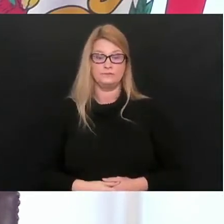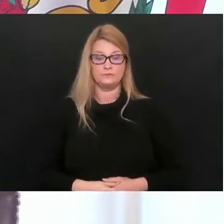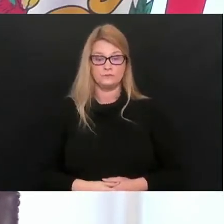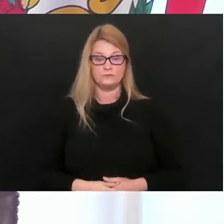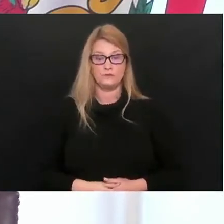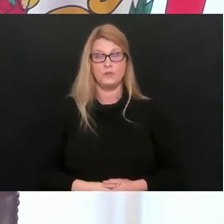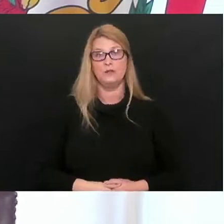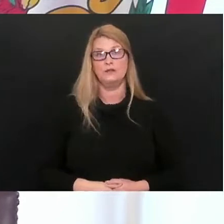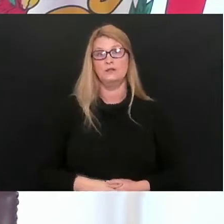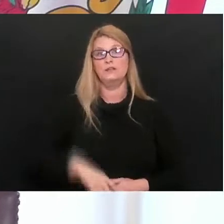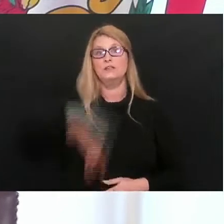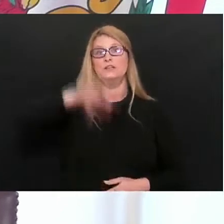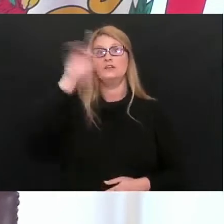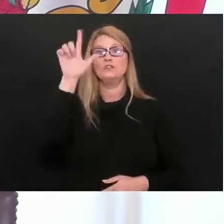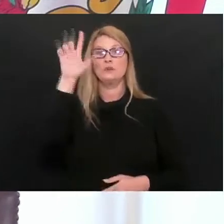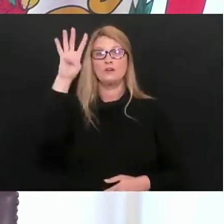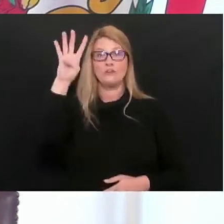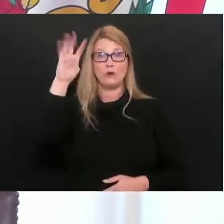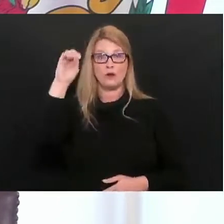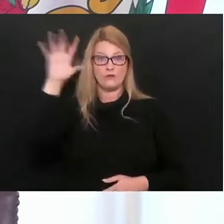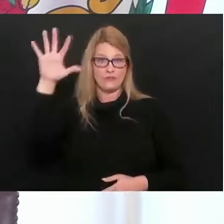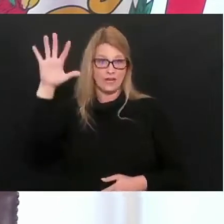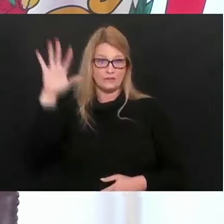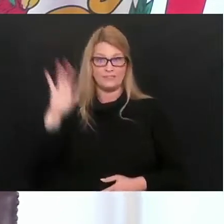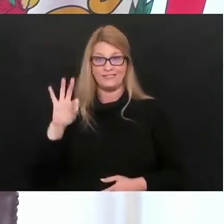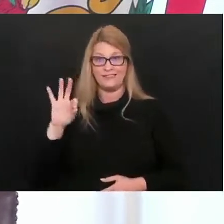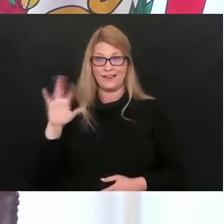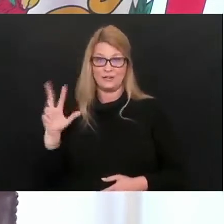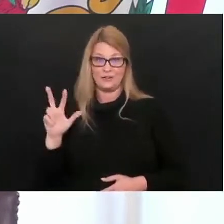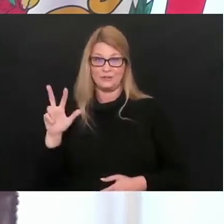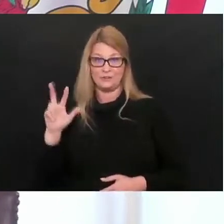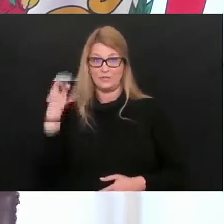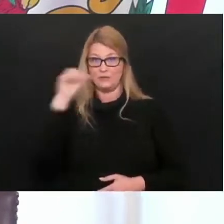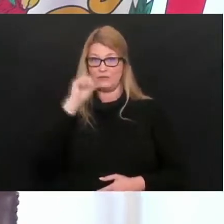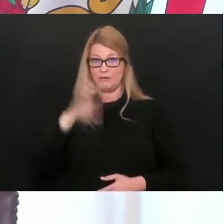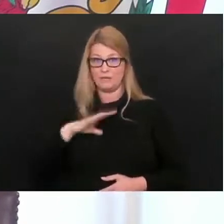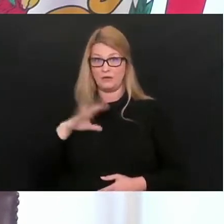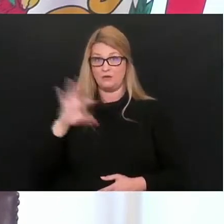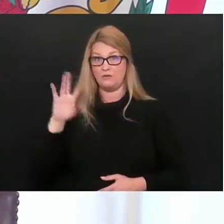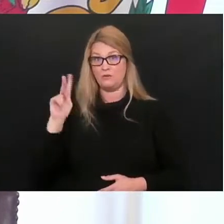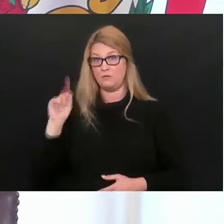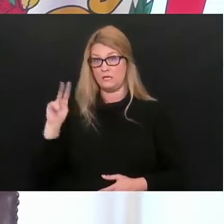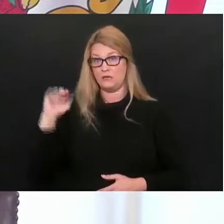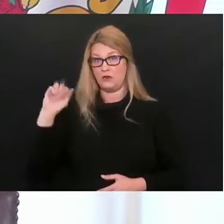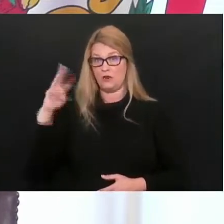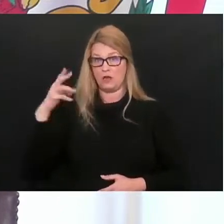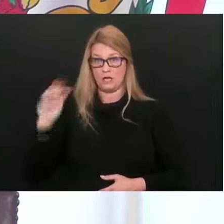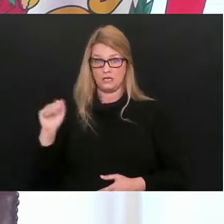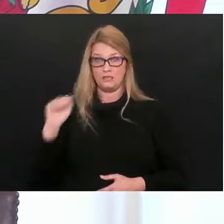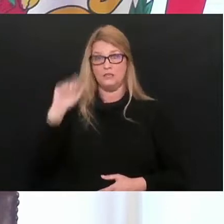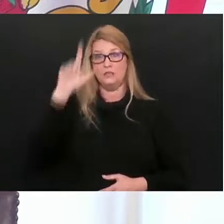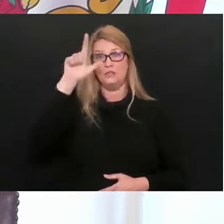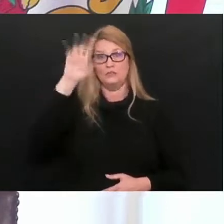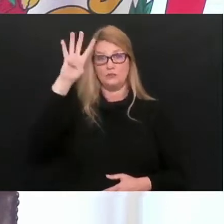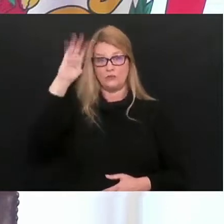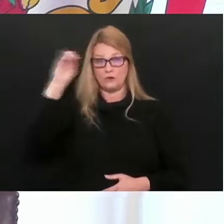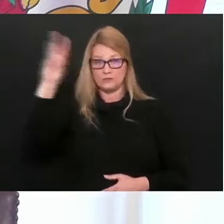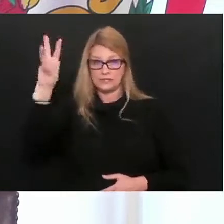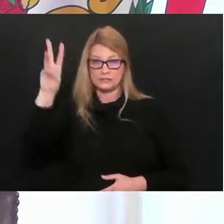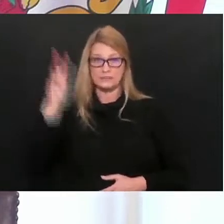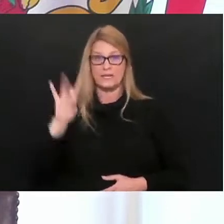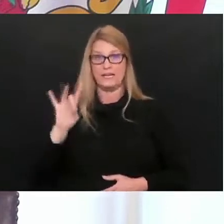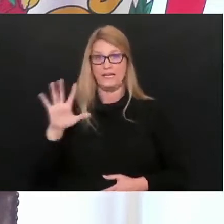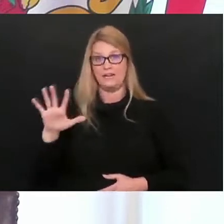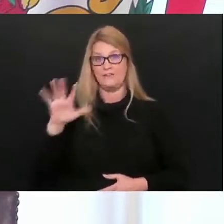Our 2,405th death is a 93-year-old male from Kanawha County. Our 2,406th death is an 85